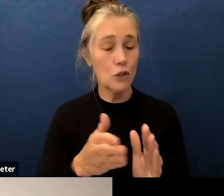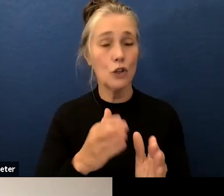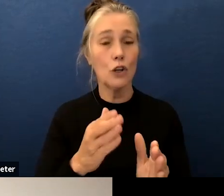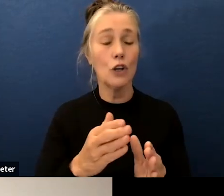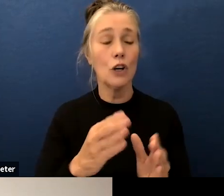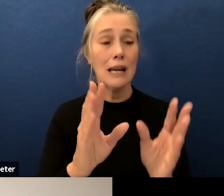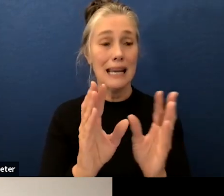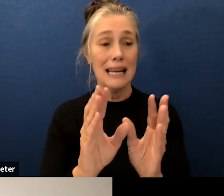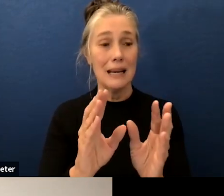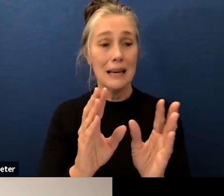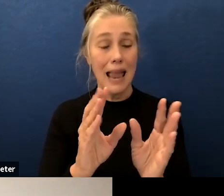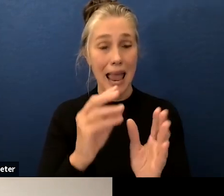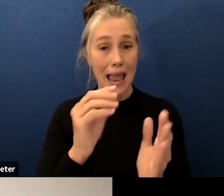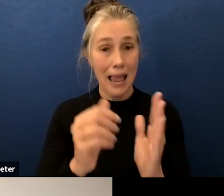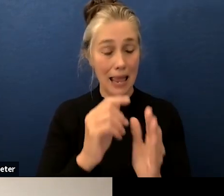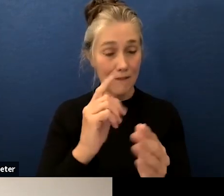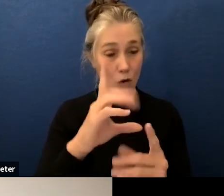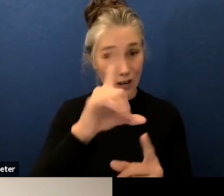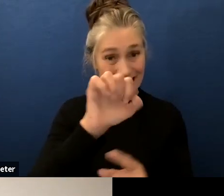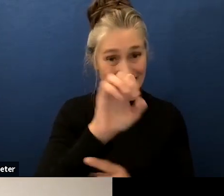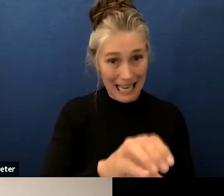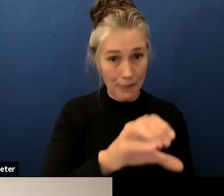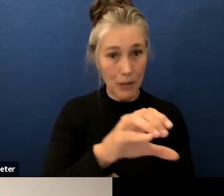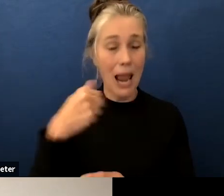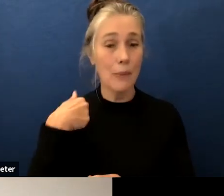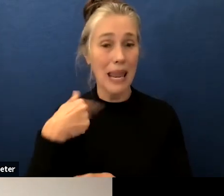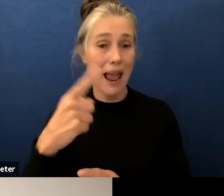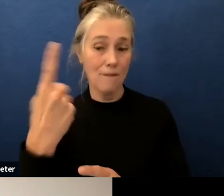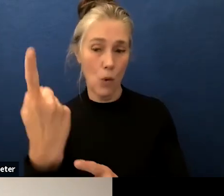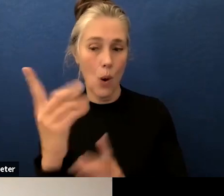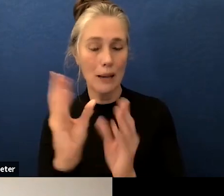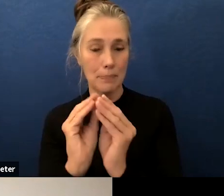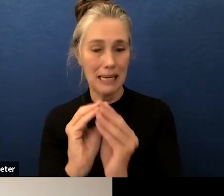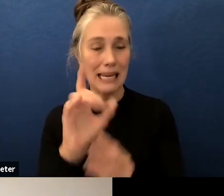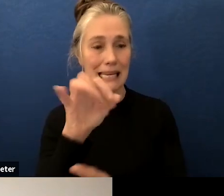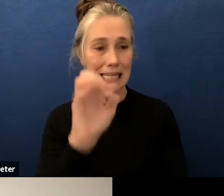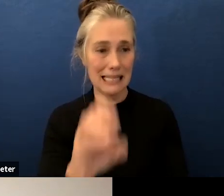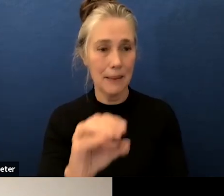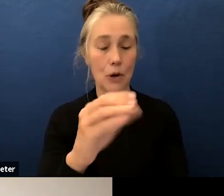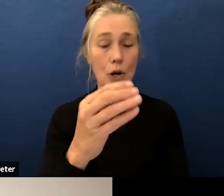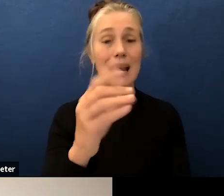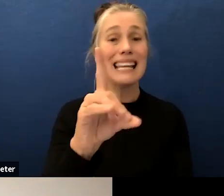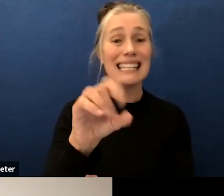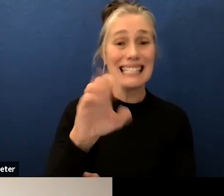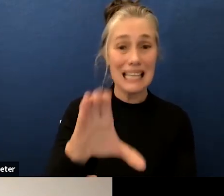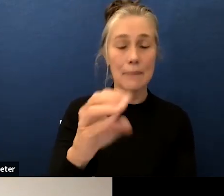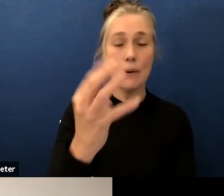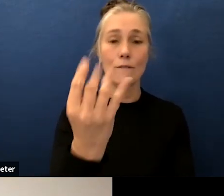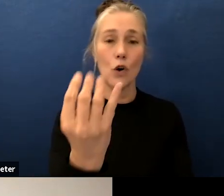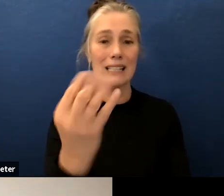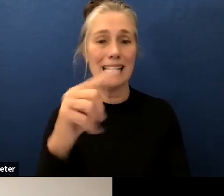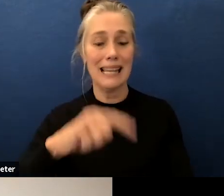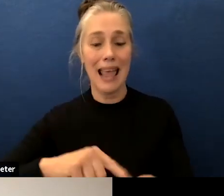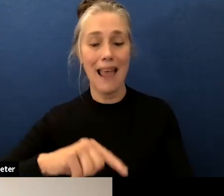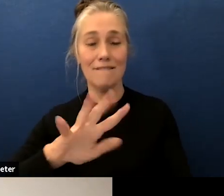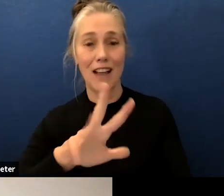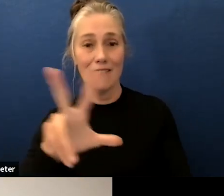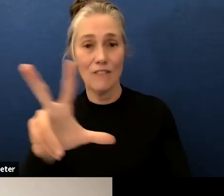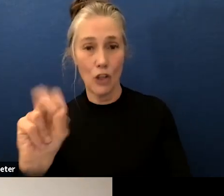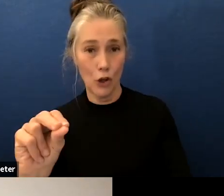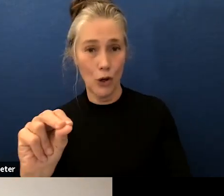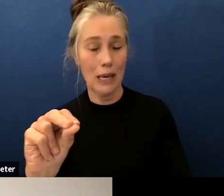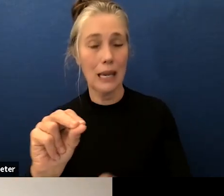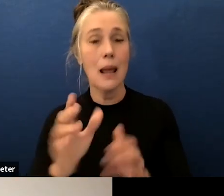is one meeting in december tuesday december 14th at 5 30 and the public participation will be virtual